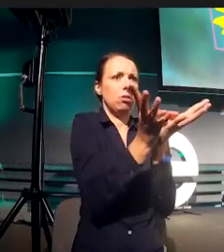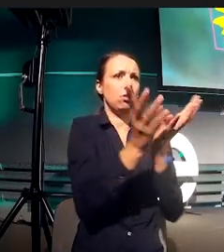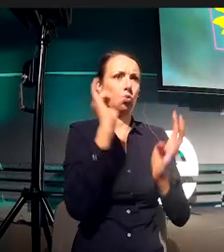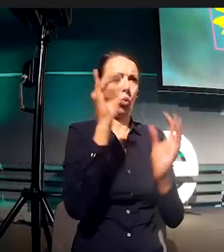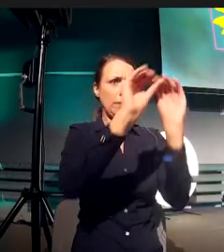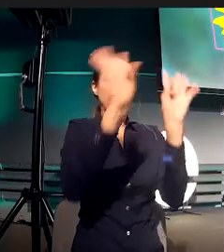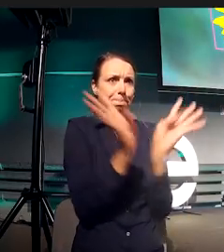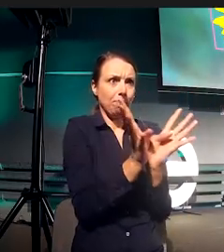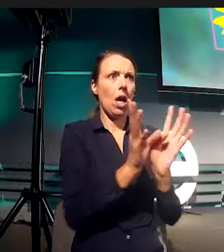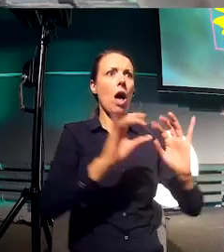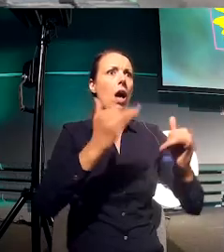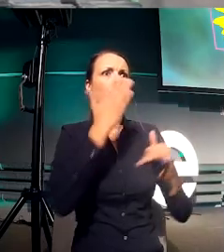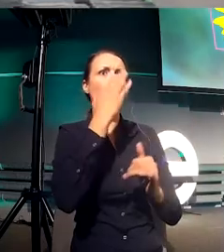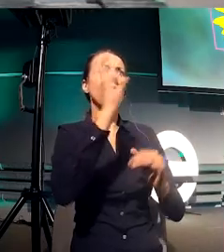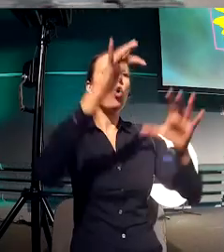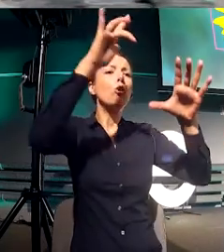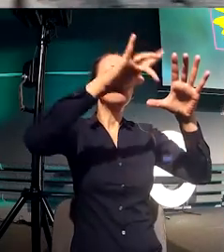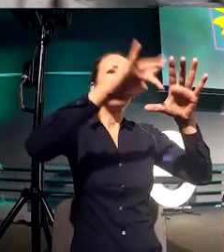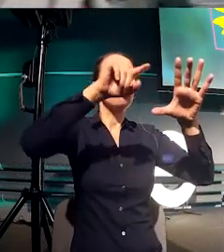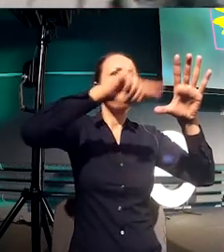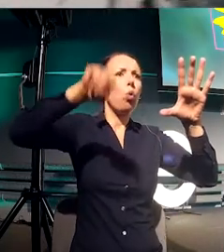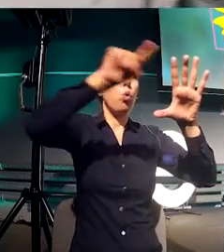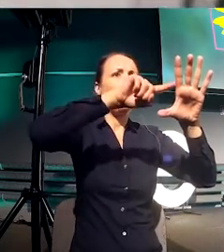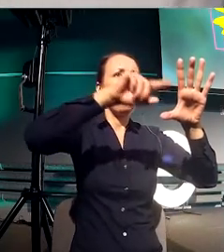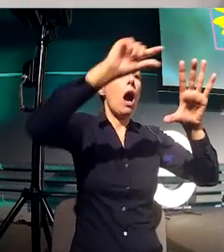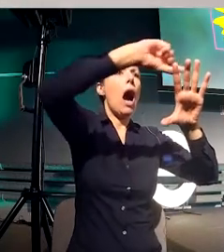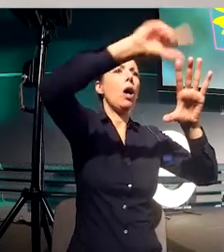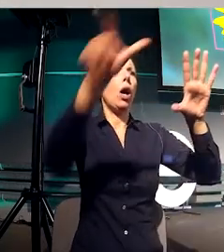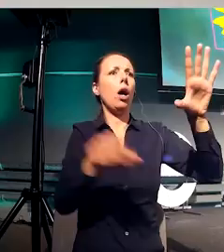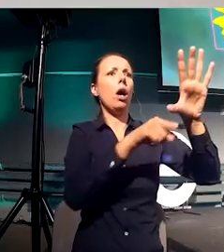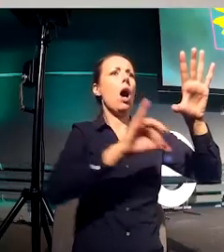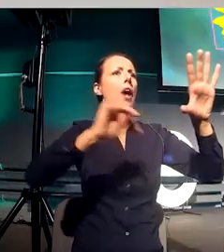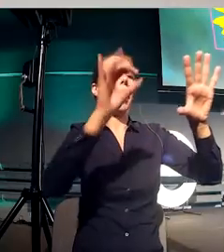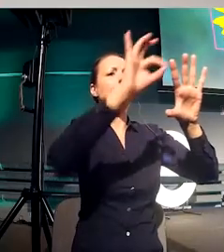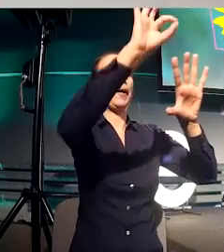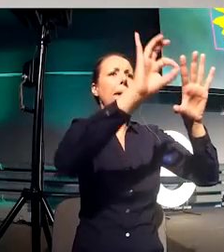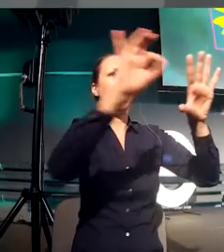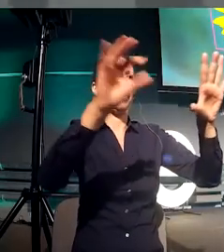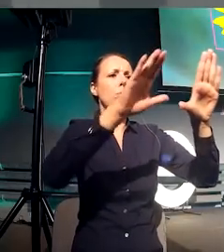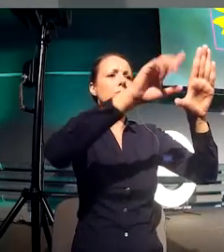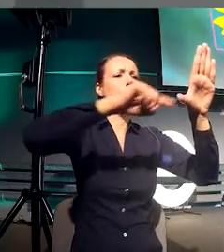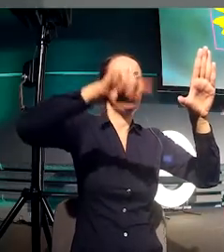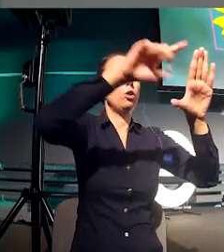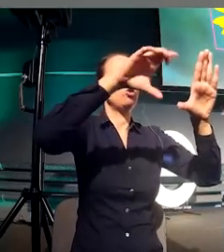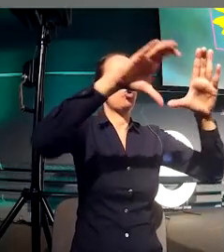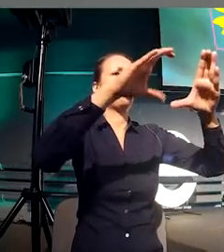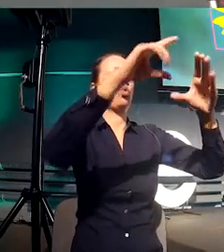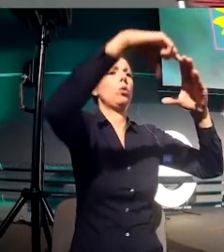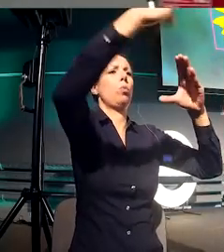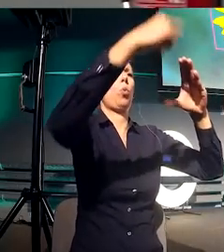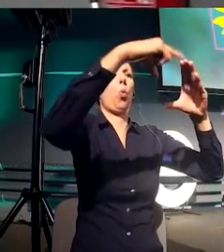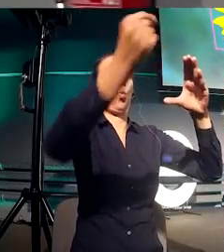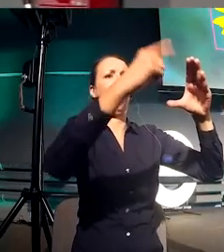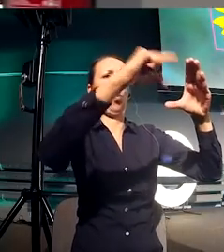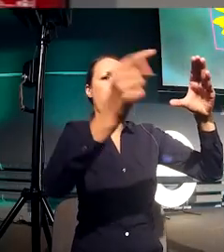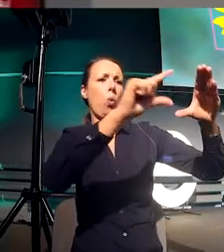petals that are growing around it? So, if the maker of this flower needed to decide how much, this is the way to measure